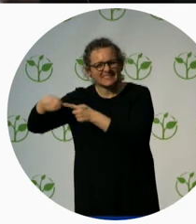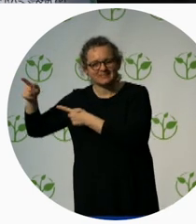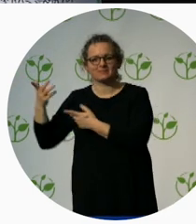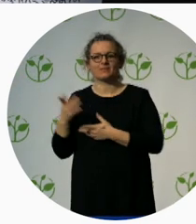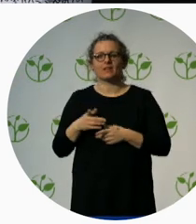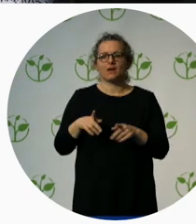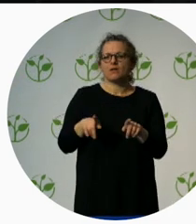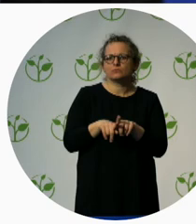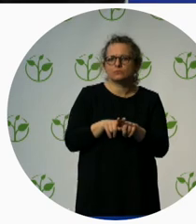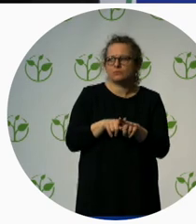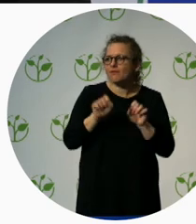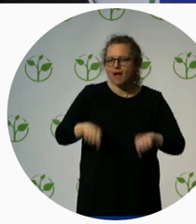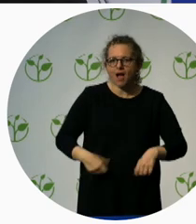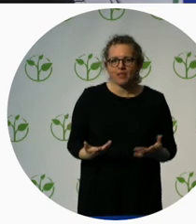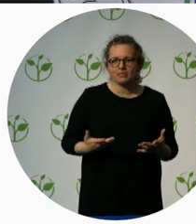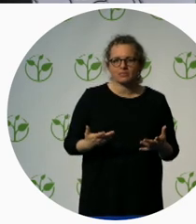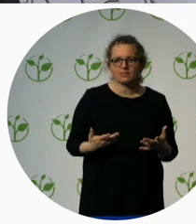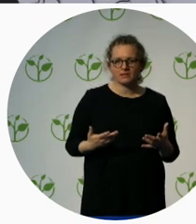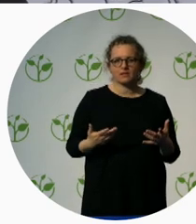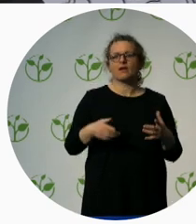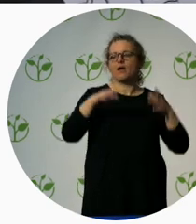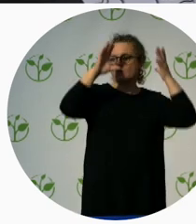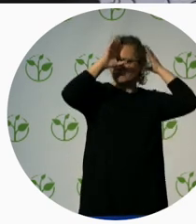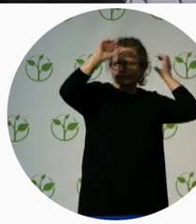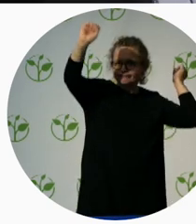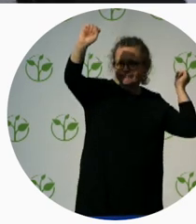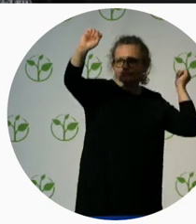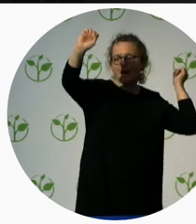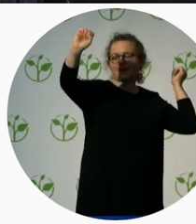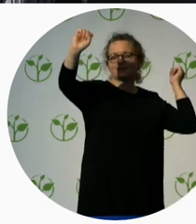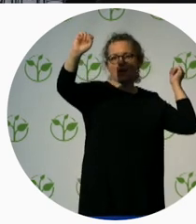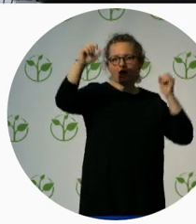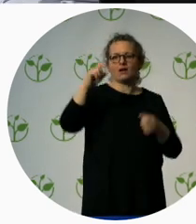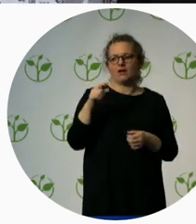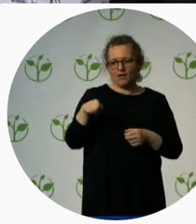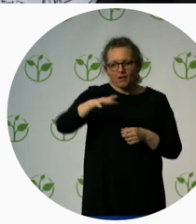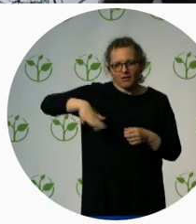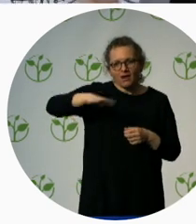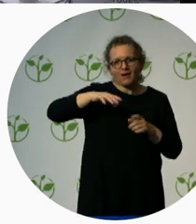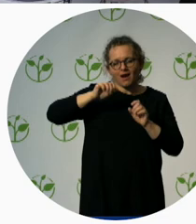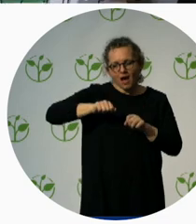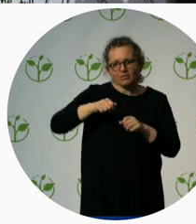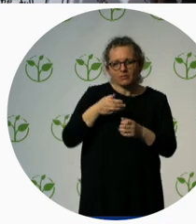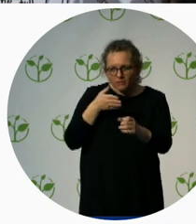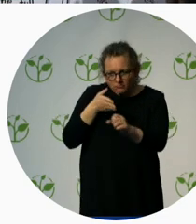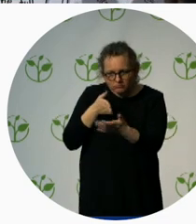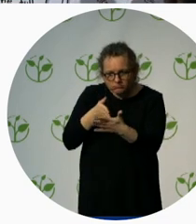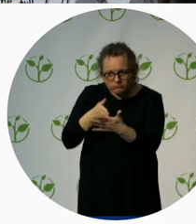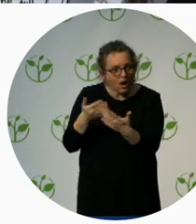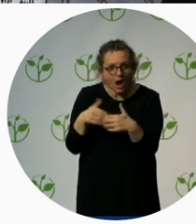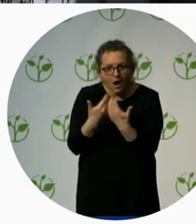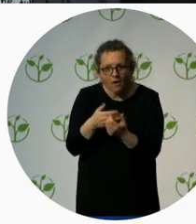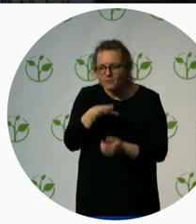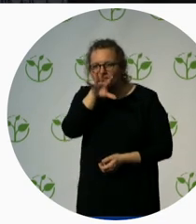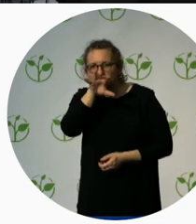And also that cities, ancient cities, need to provide information on their accessibility. Just to mention another example.